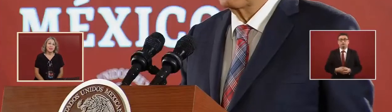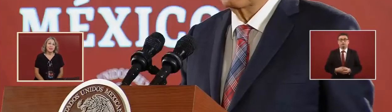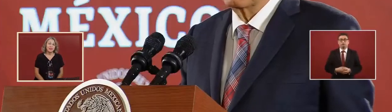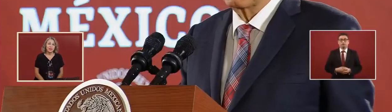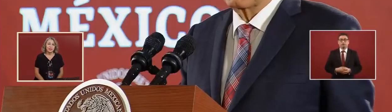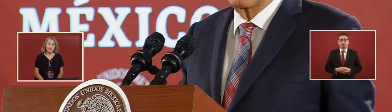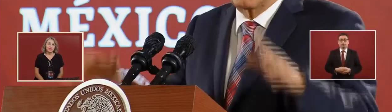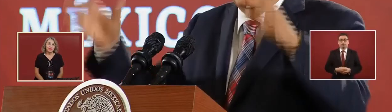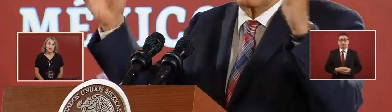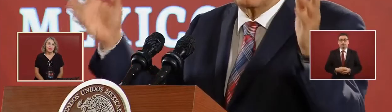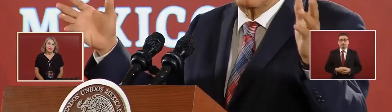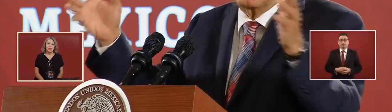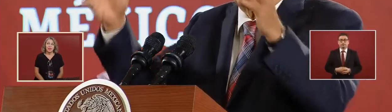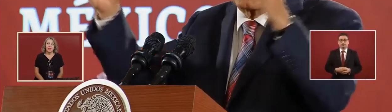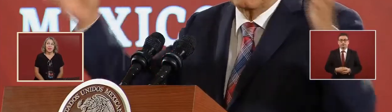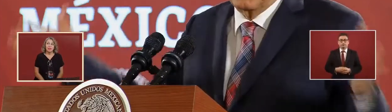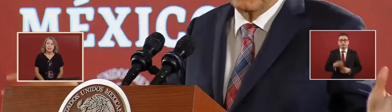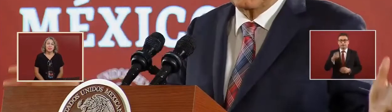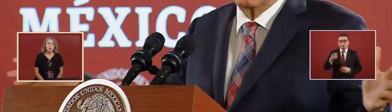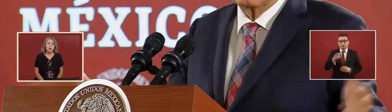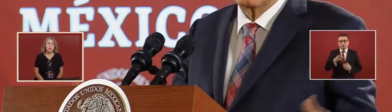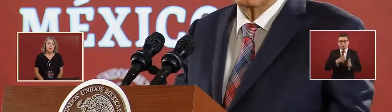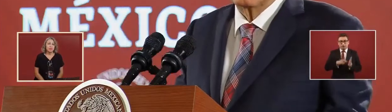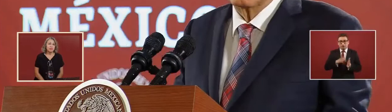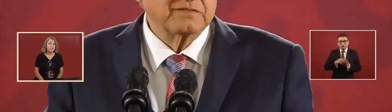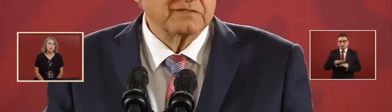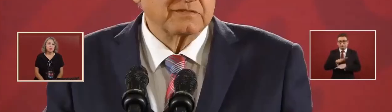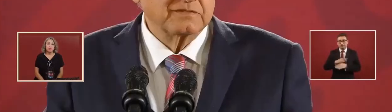So what was the fiscal reform? Well, that.